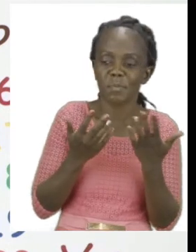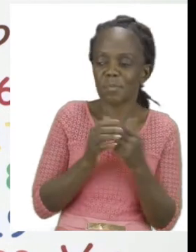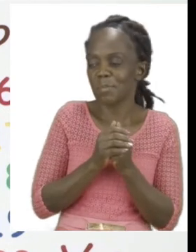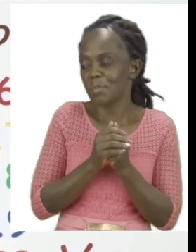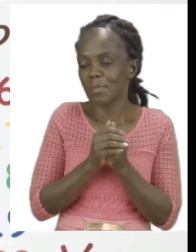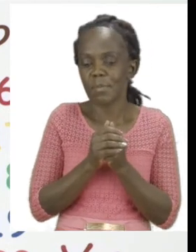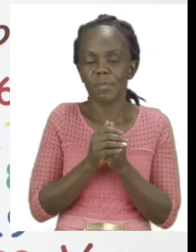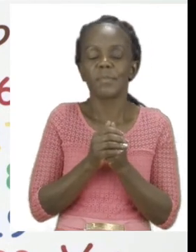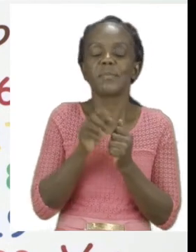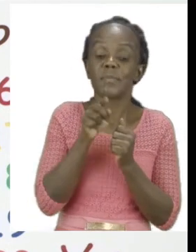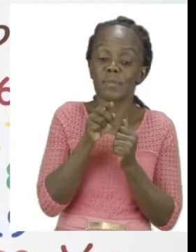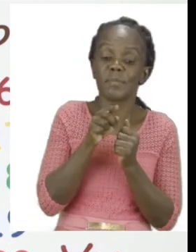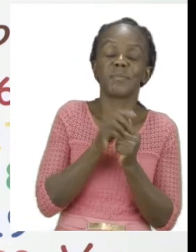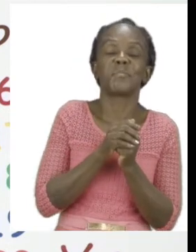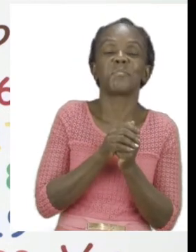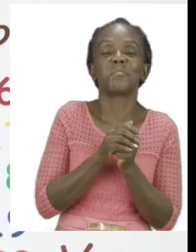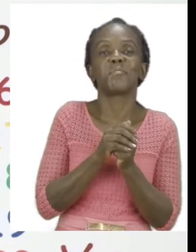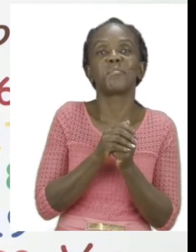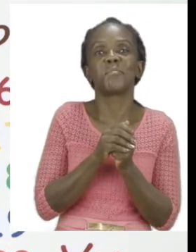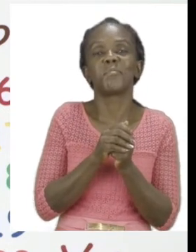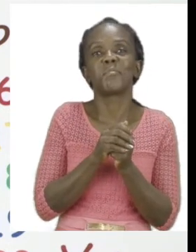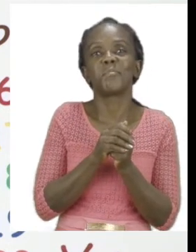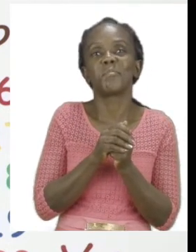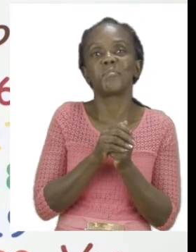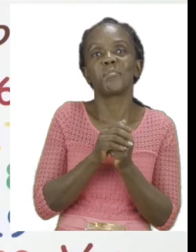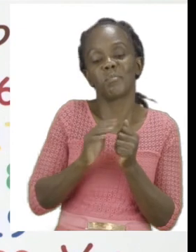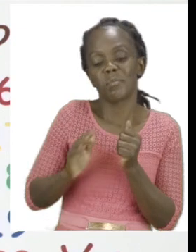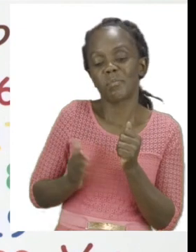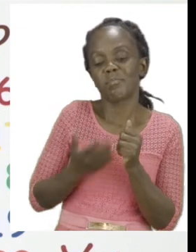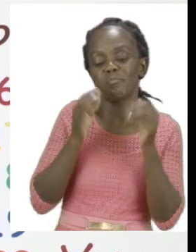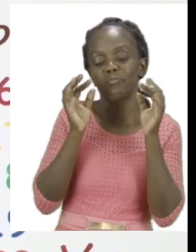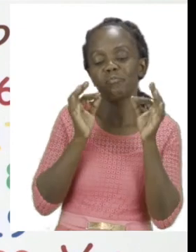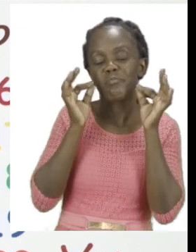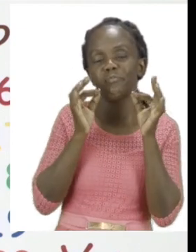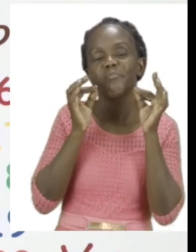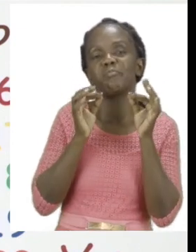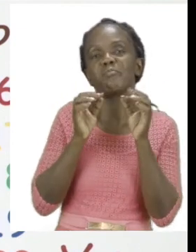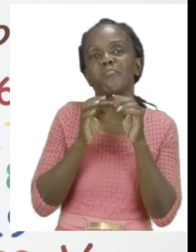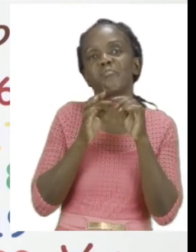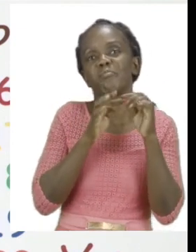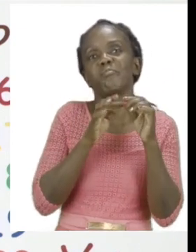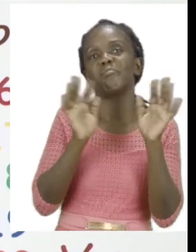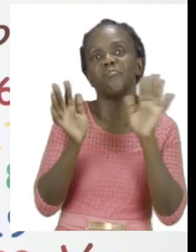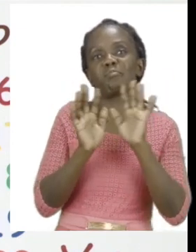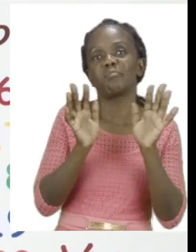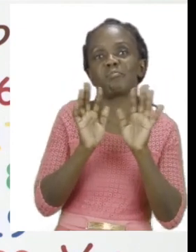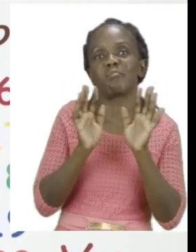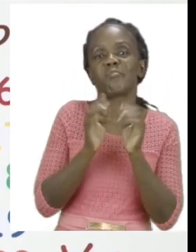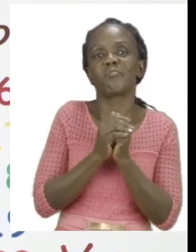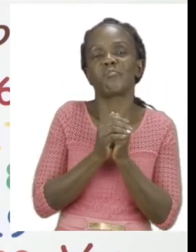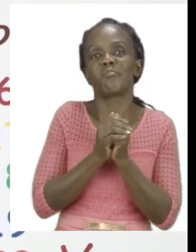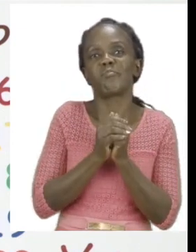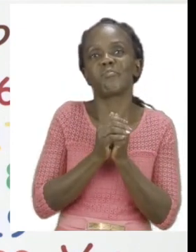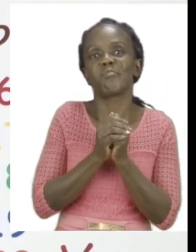Hello Sashi! So Sashi, I want us to sing our special goodbye song to our friends. Is